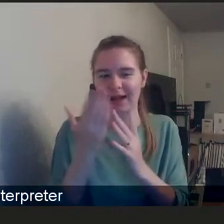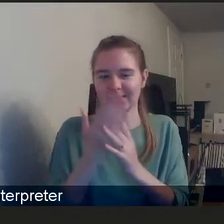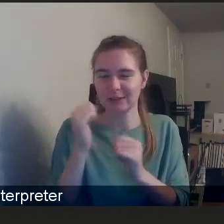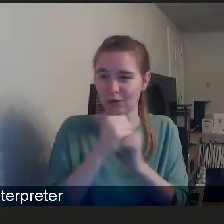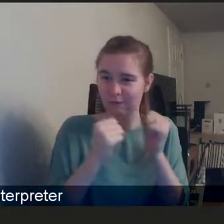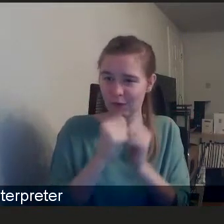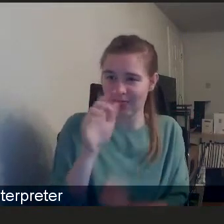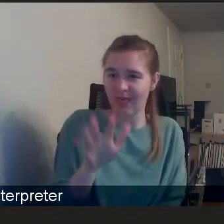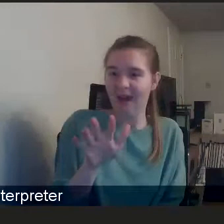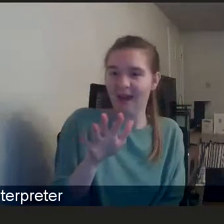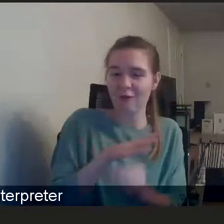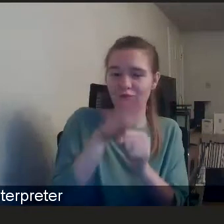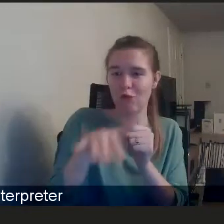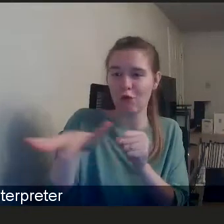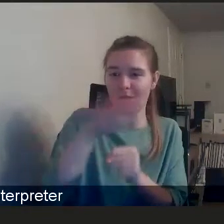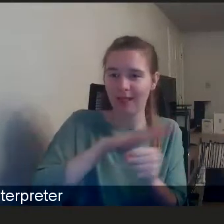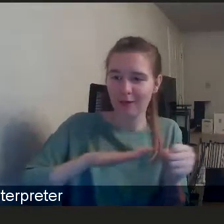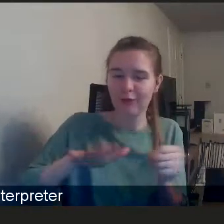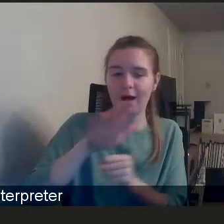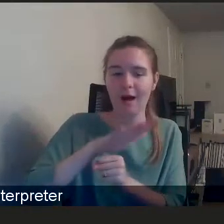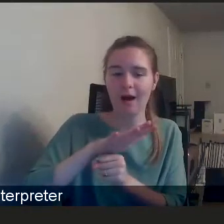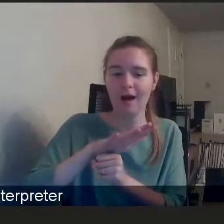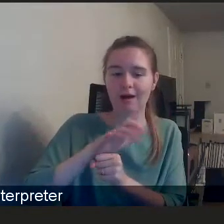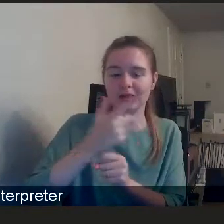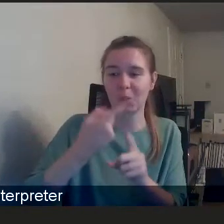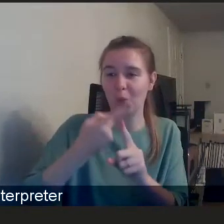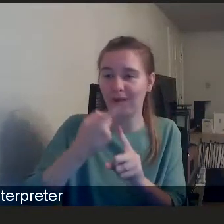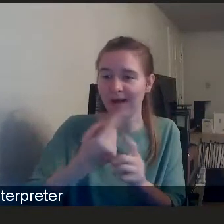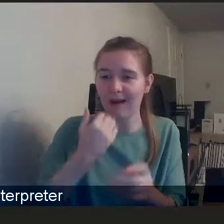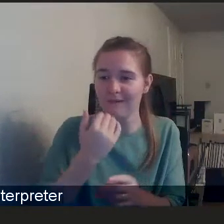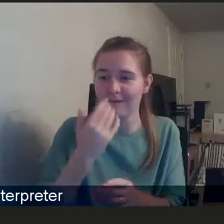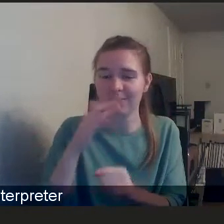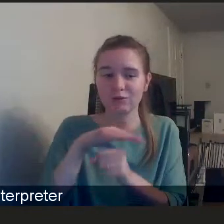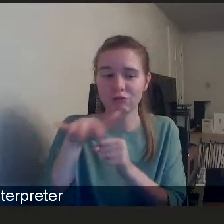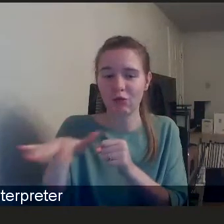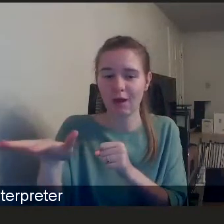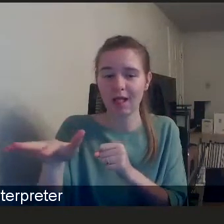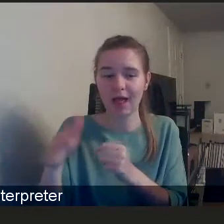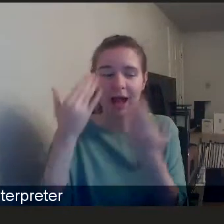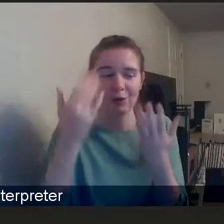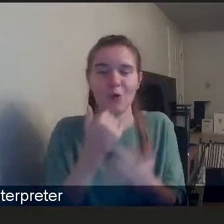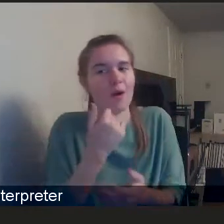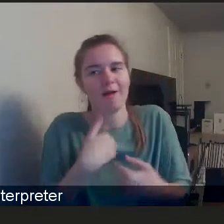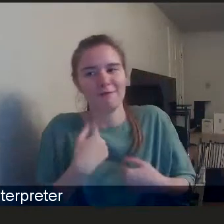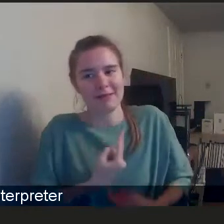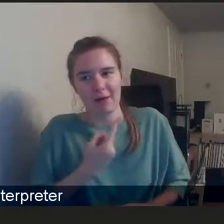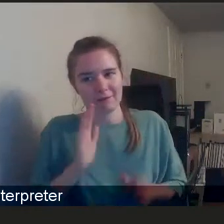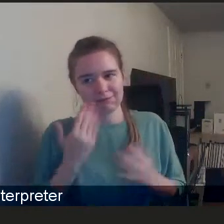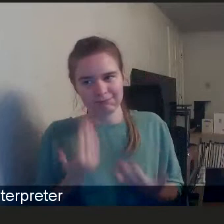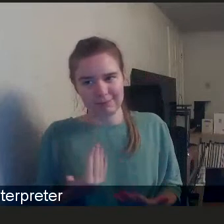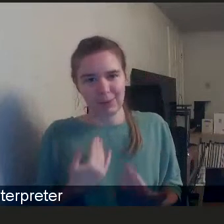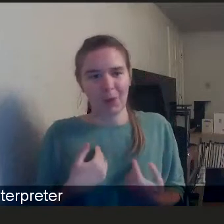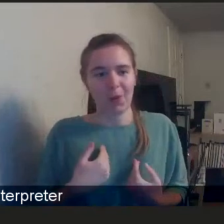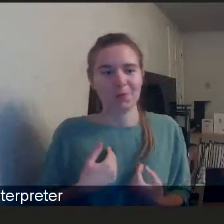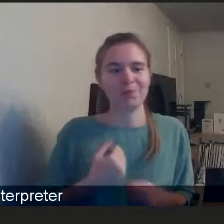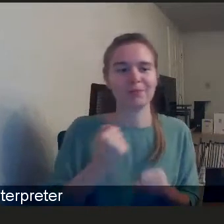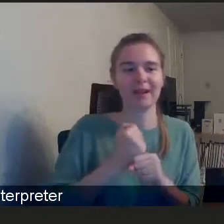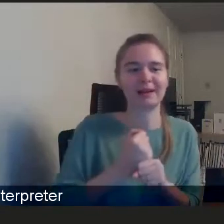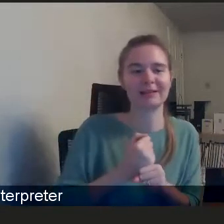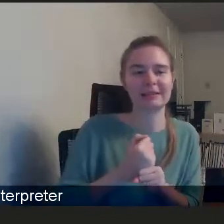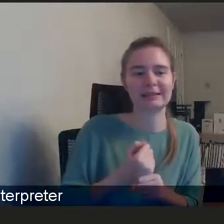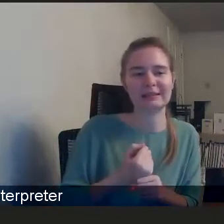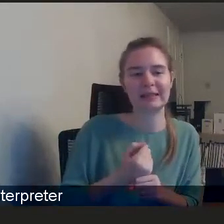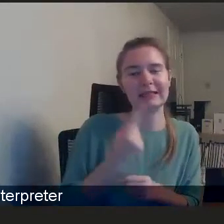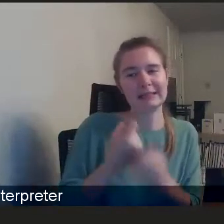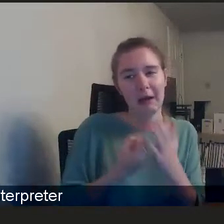um, up, up to speed in rural areas, I don't know enough about that. It's getting there, it's getting there, but it's